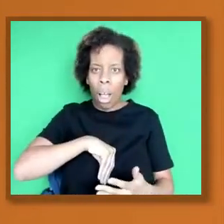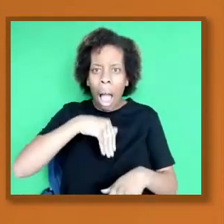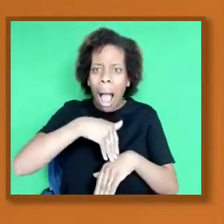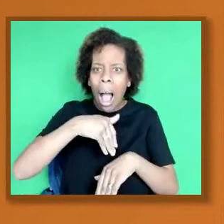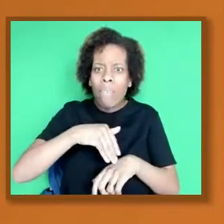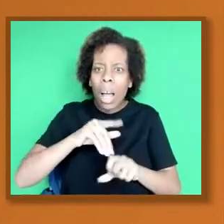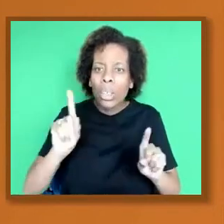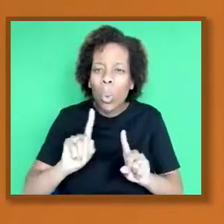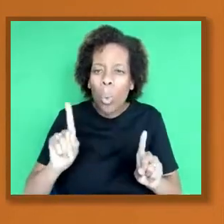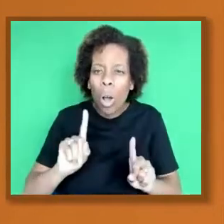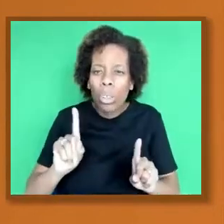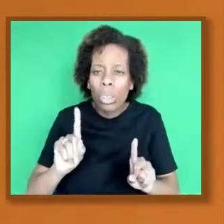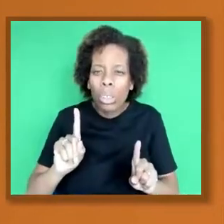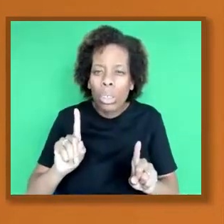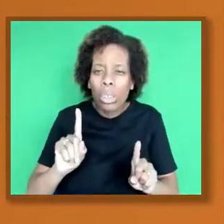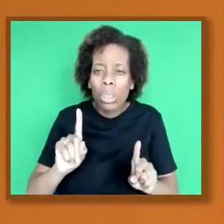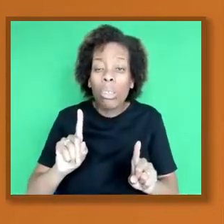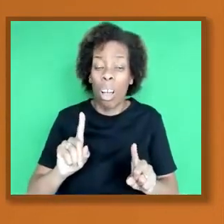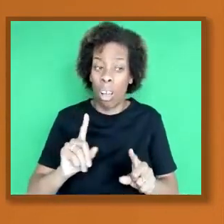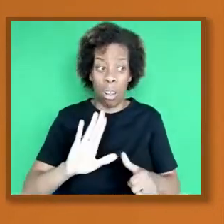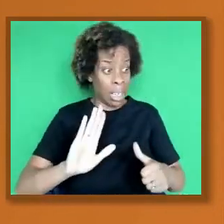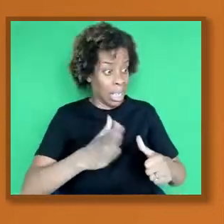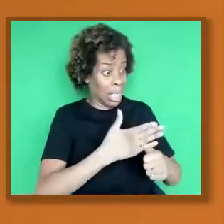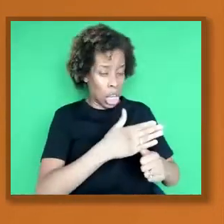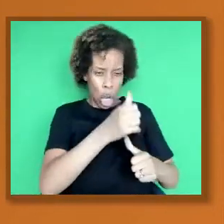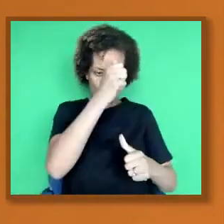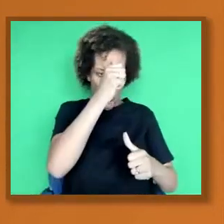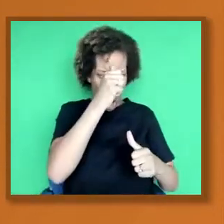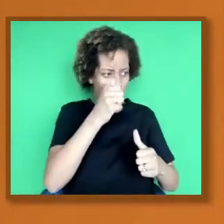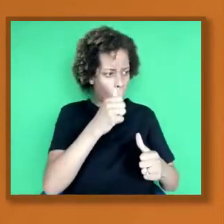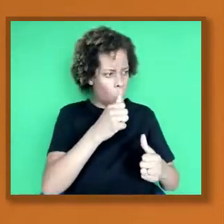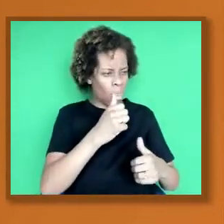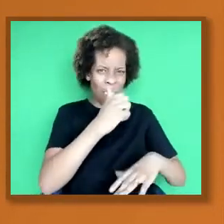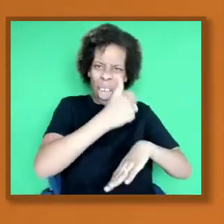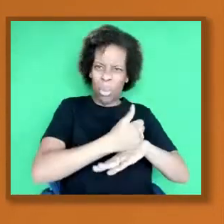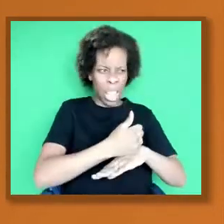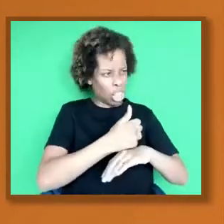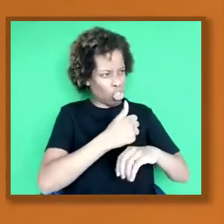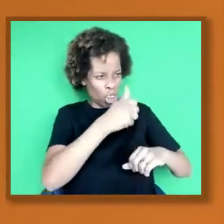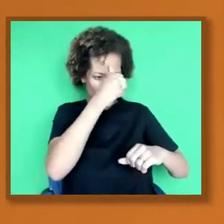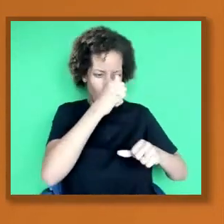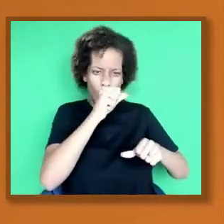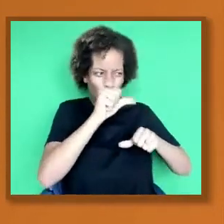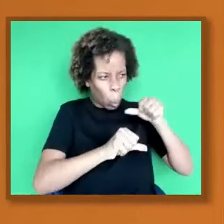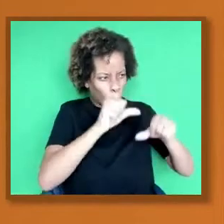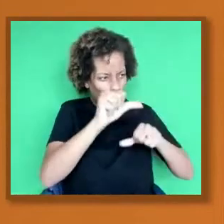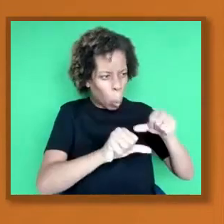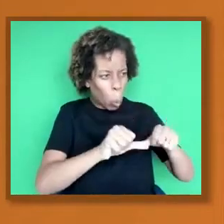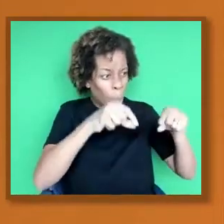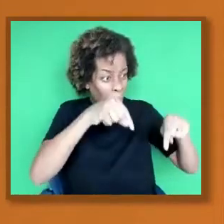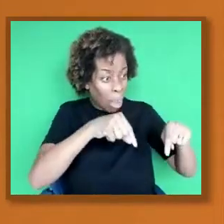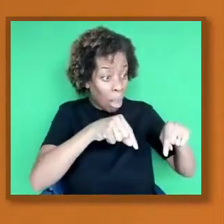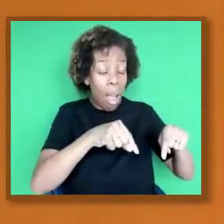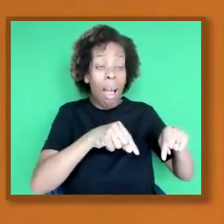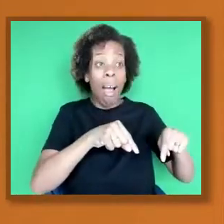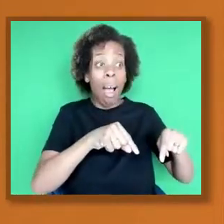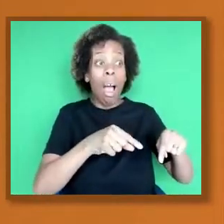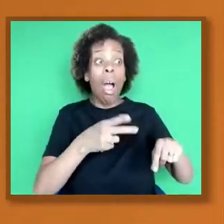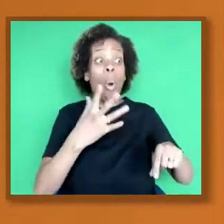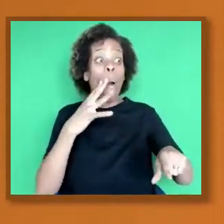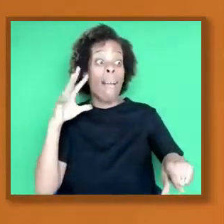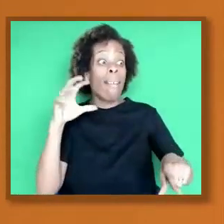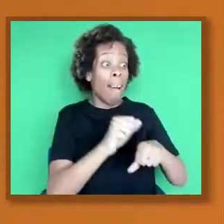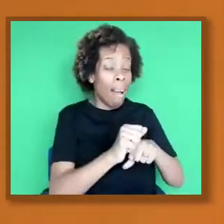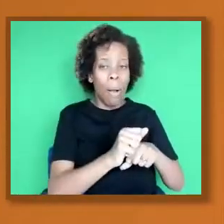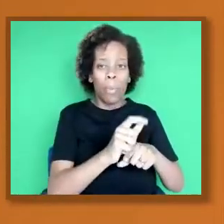blueprint, we can sequence it very quickly, we can identify the mutations, and then we can design things